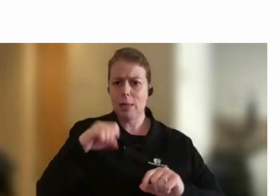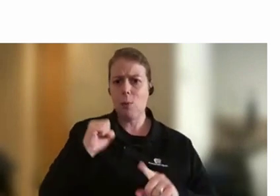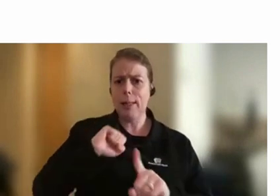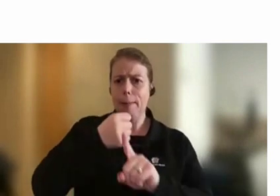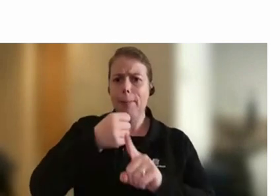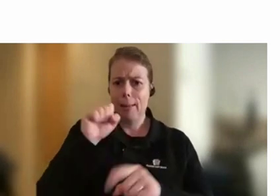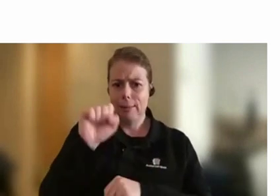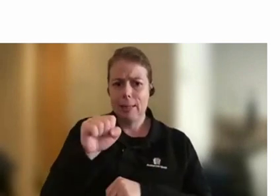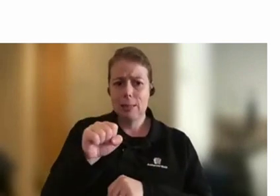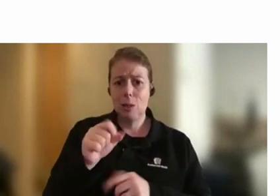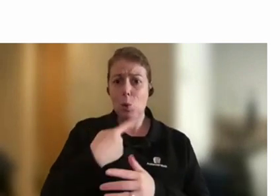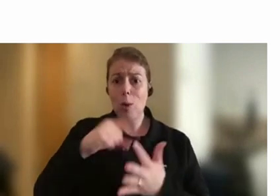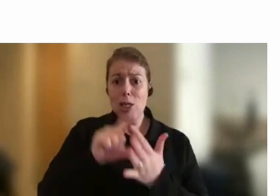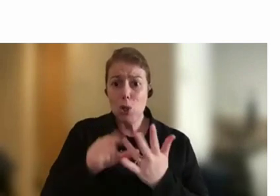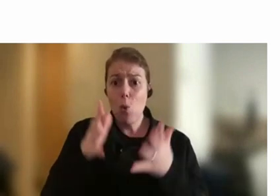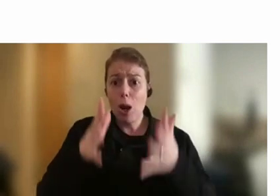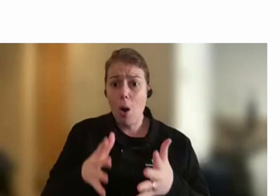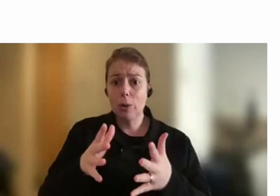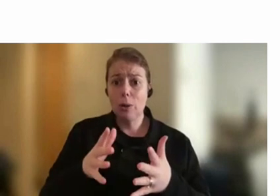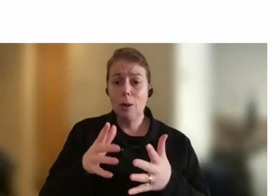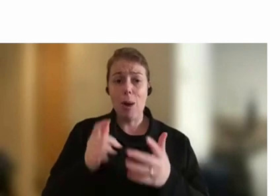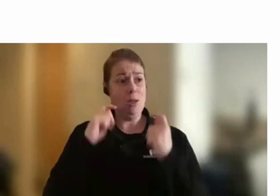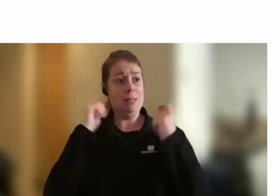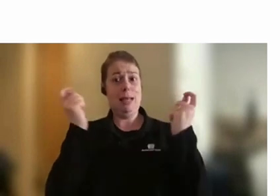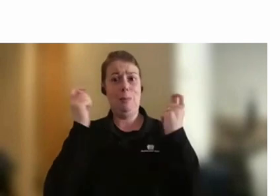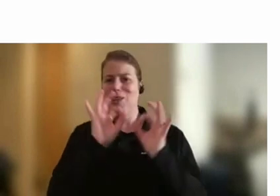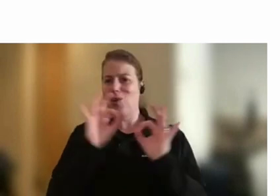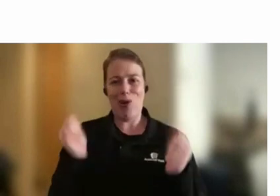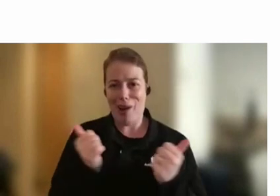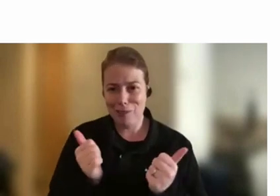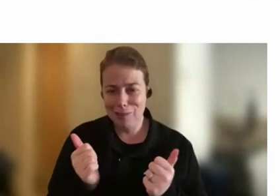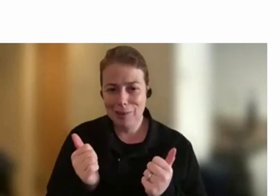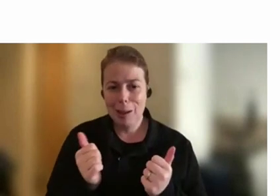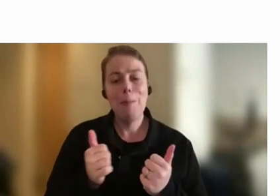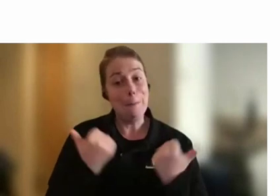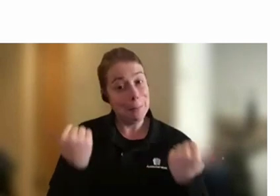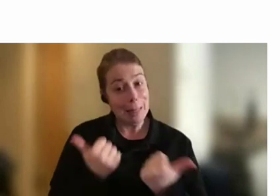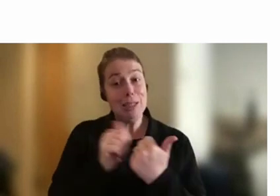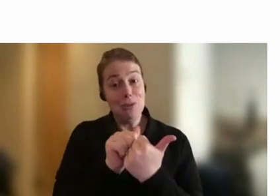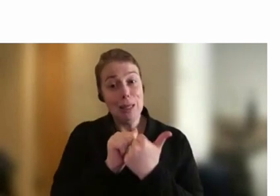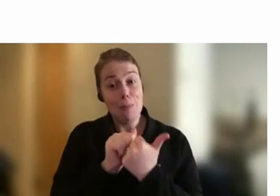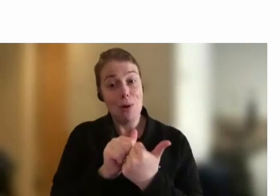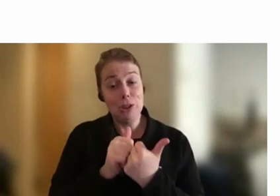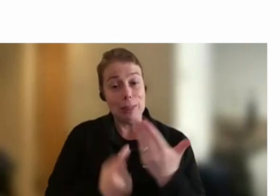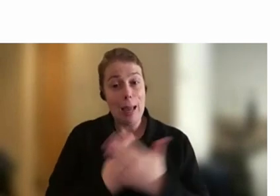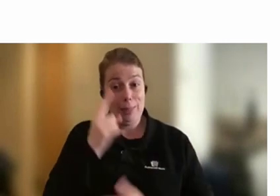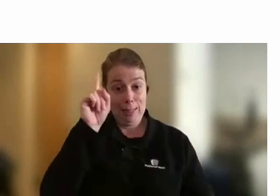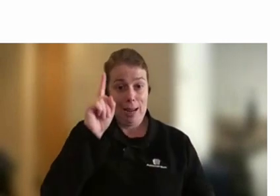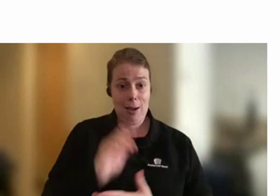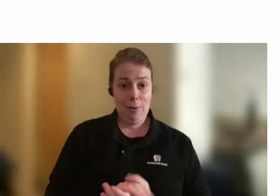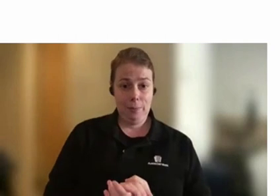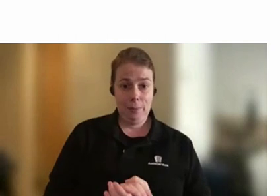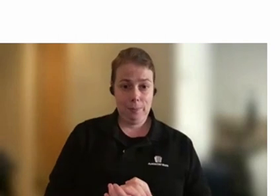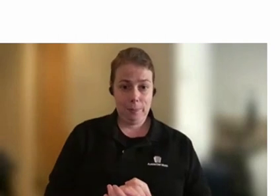a lot and we don't celebrate it enough in terms of where the good collaboration is already happening. Mark, can I add to that? And